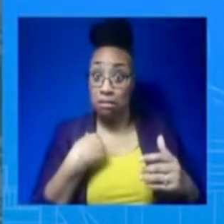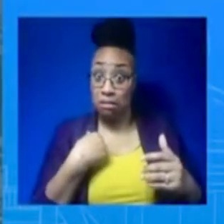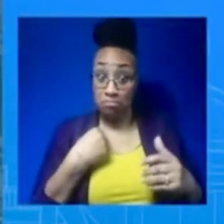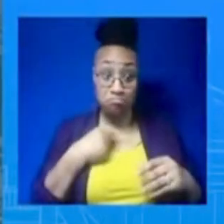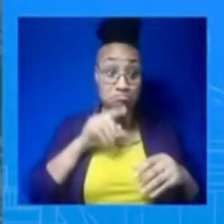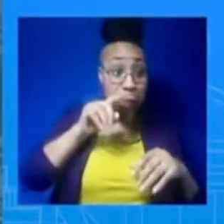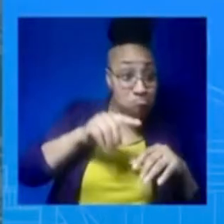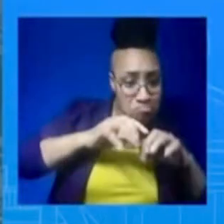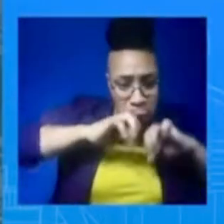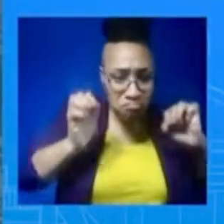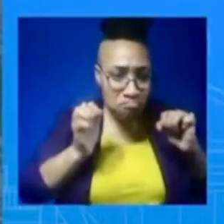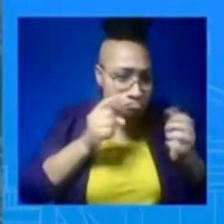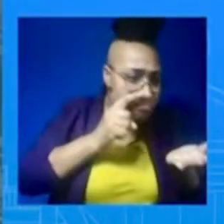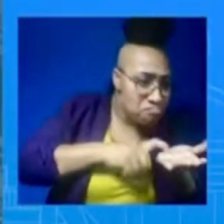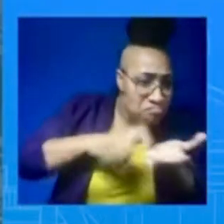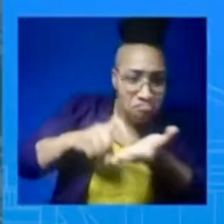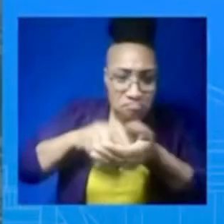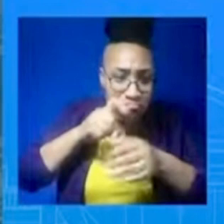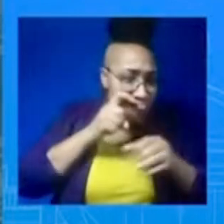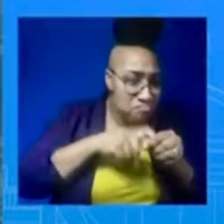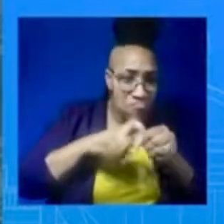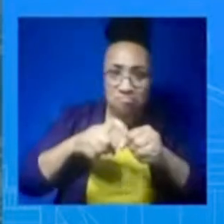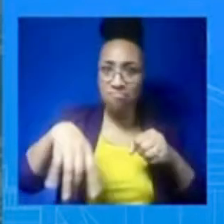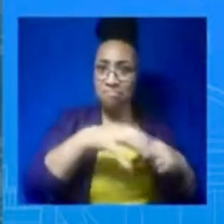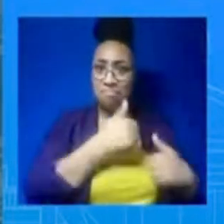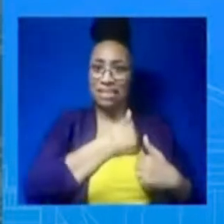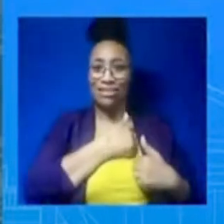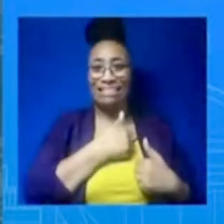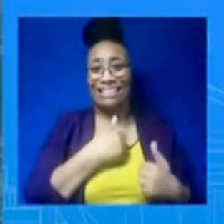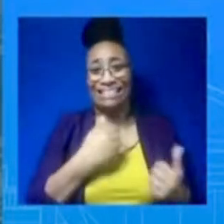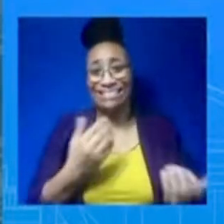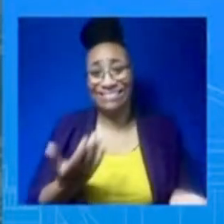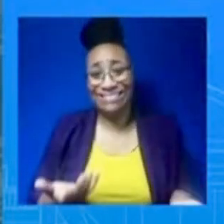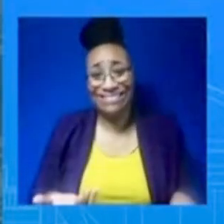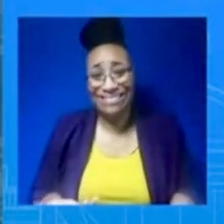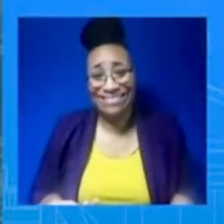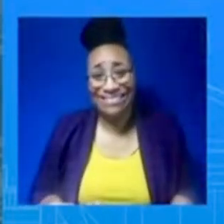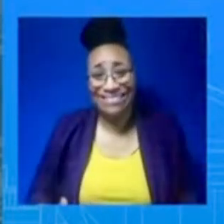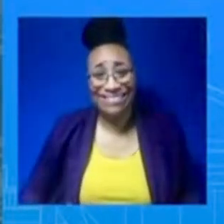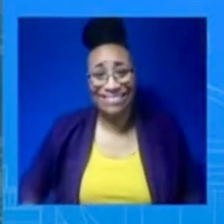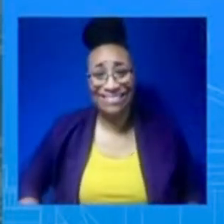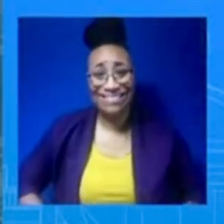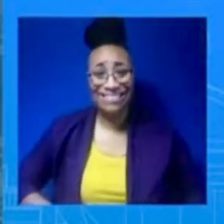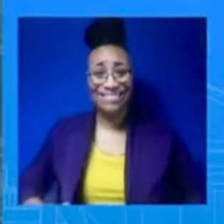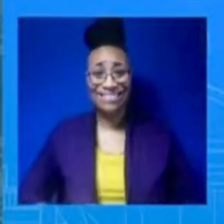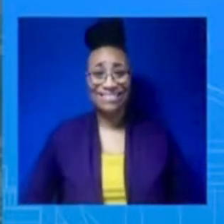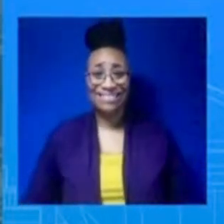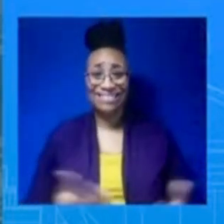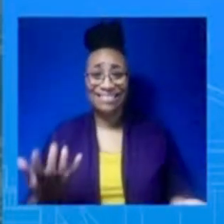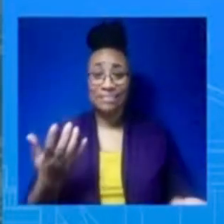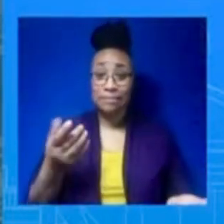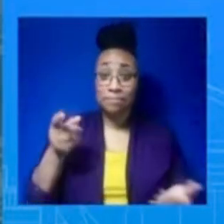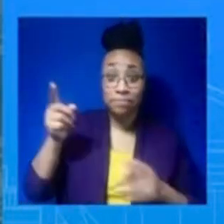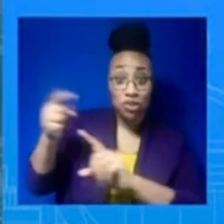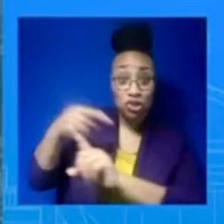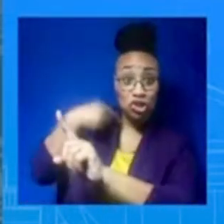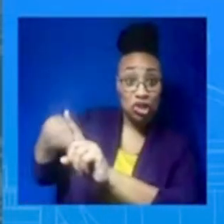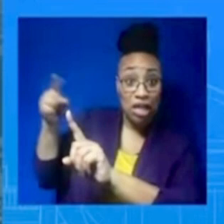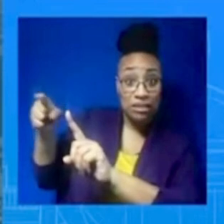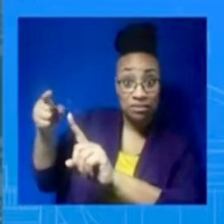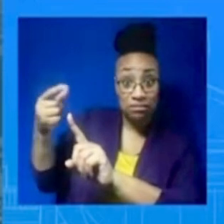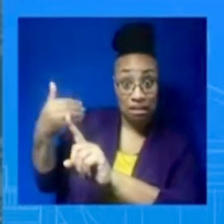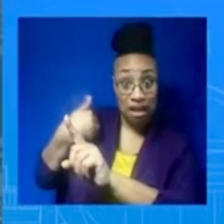able to collect anything of great significance, certainly nothing additive to what the Chinese may have already been able to do through other means. Thank you. John,